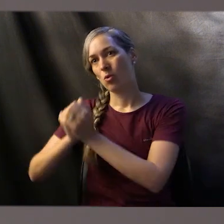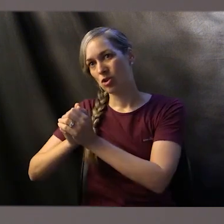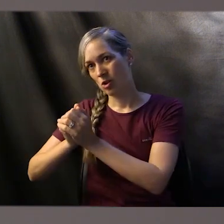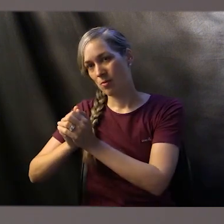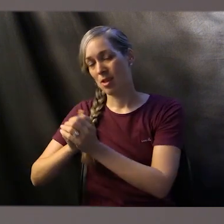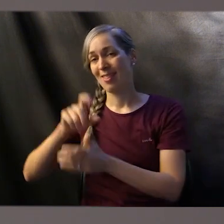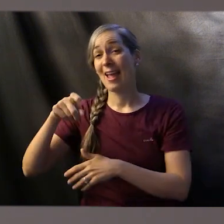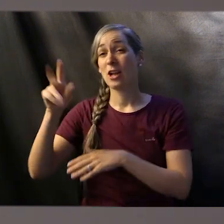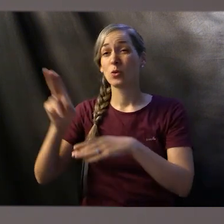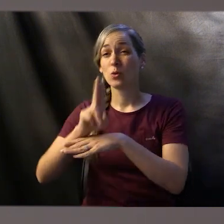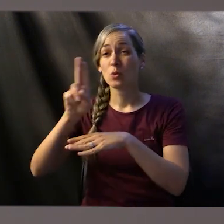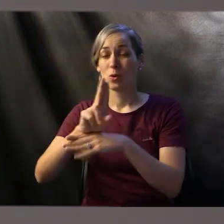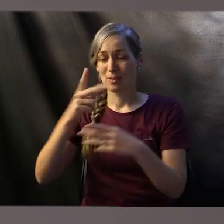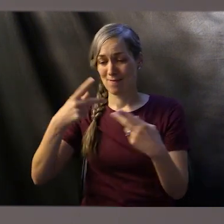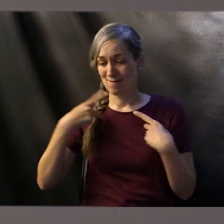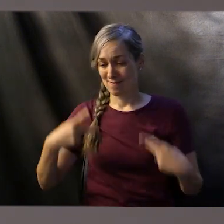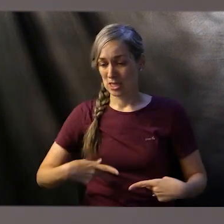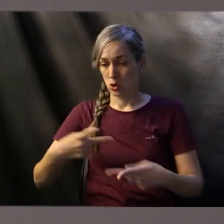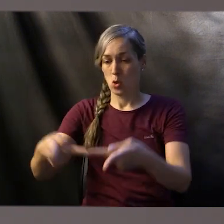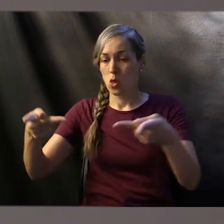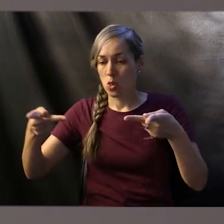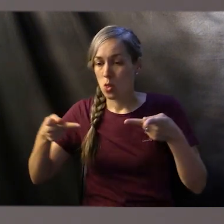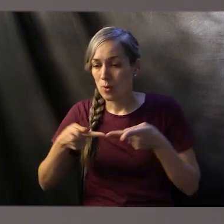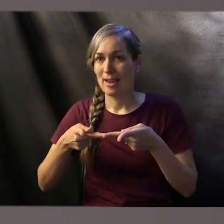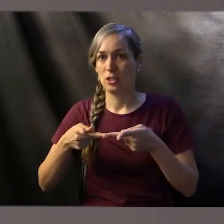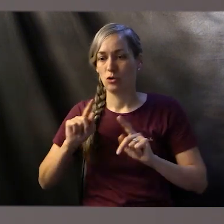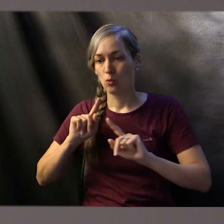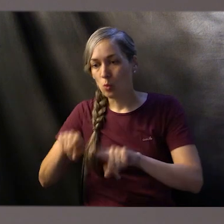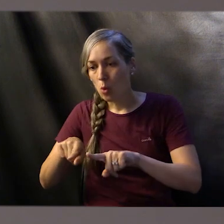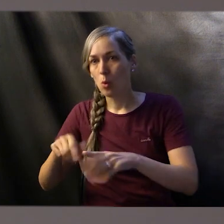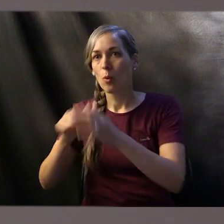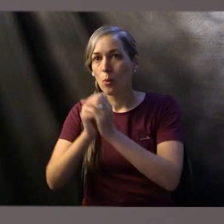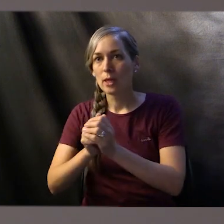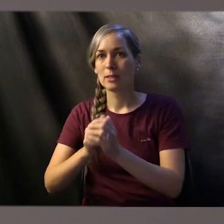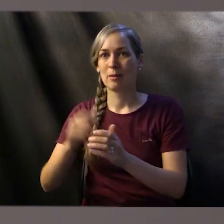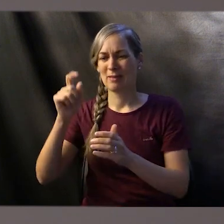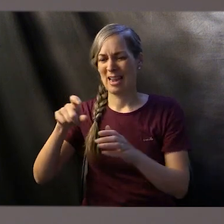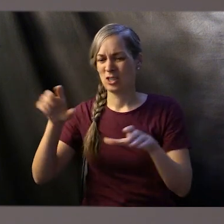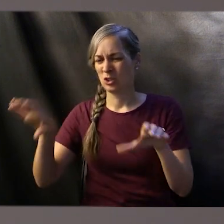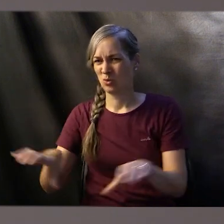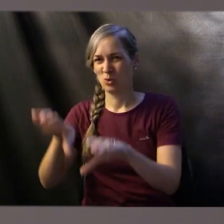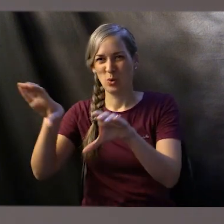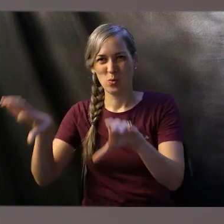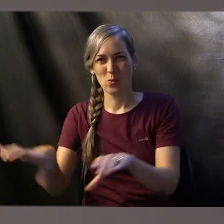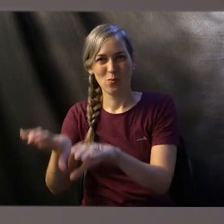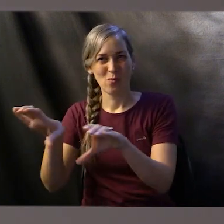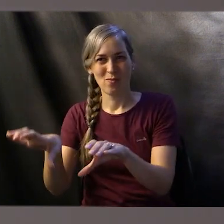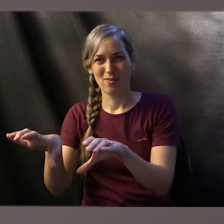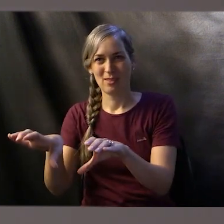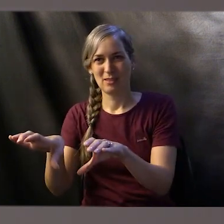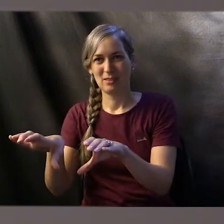And they had to use a physical location to worship in. And they had to perform acts that